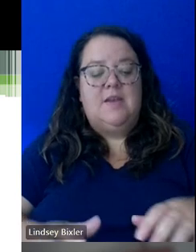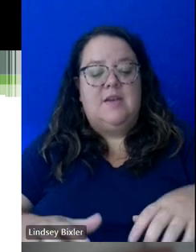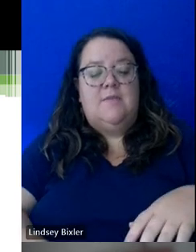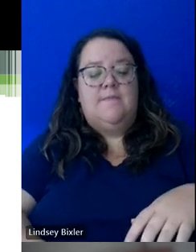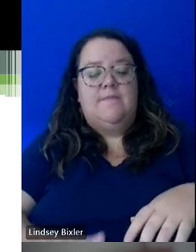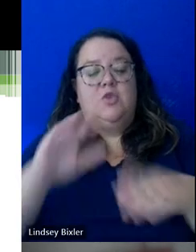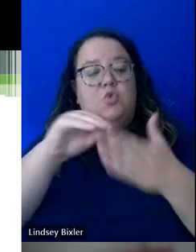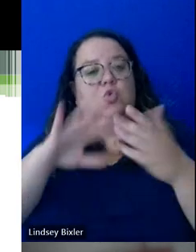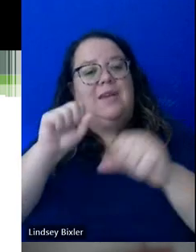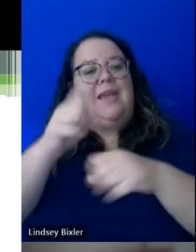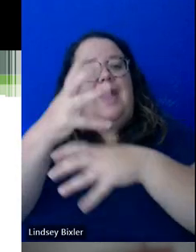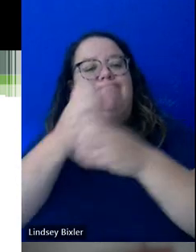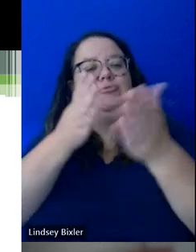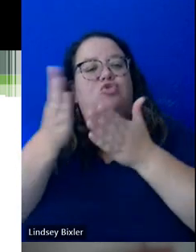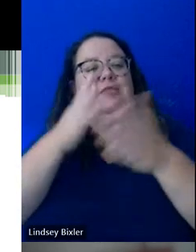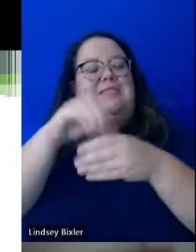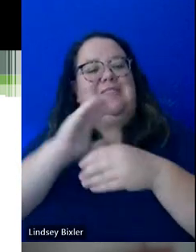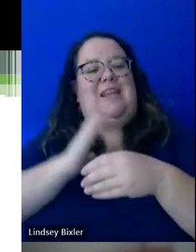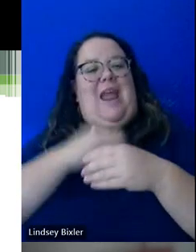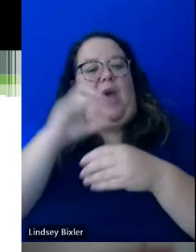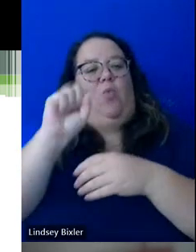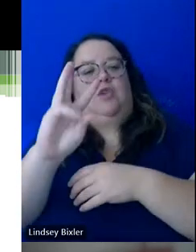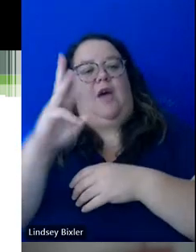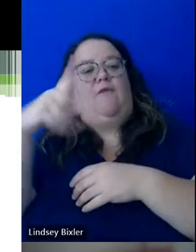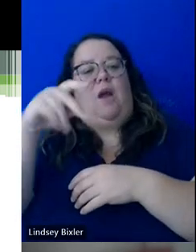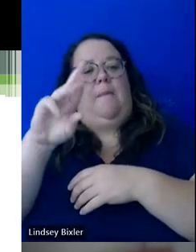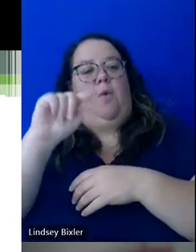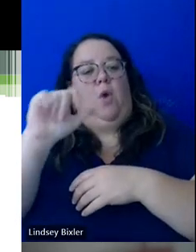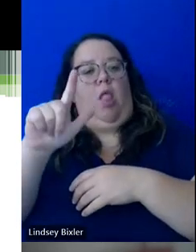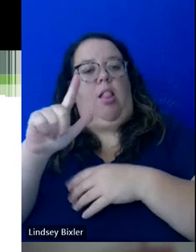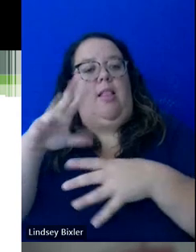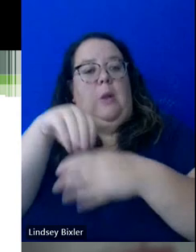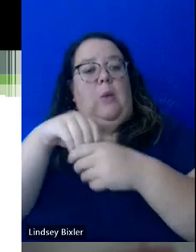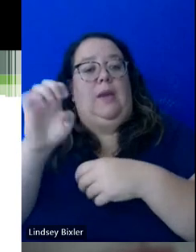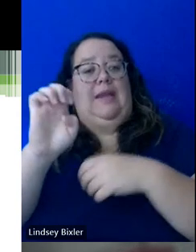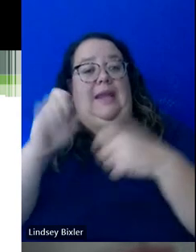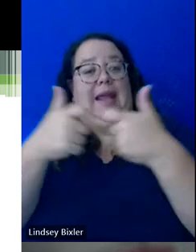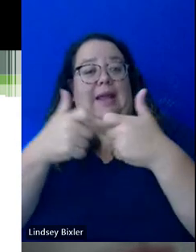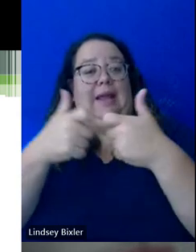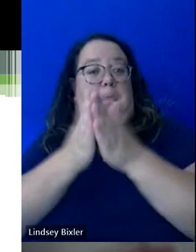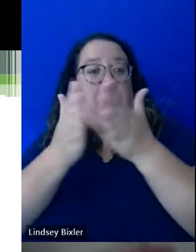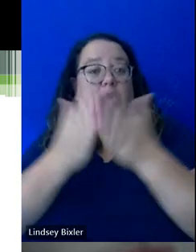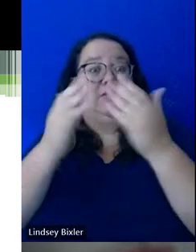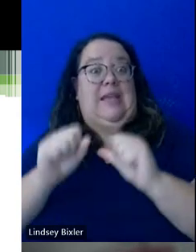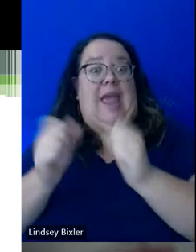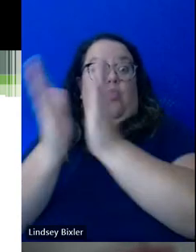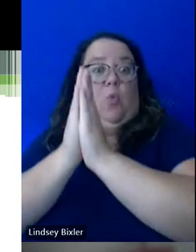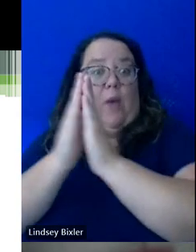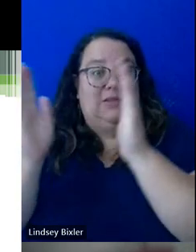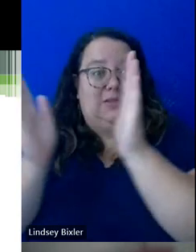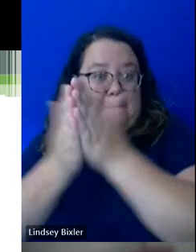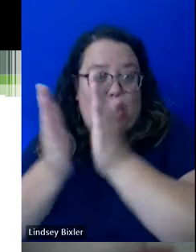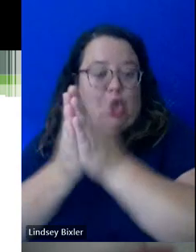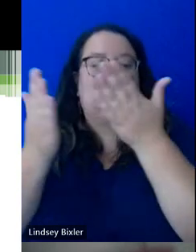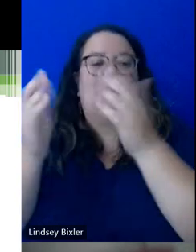portal, including their eBooks, which they can put in for those books and actually download them and